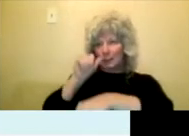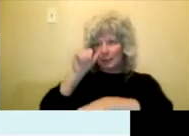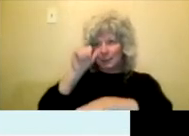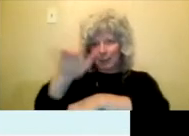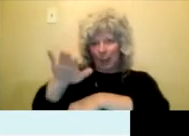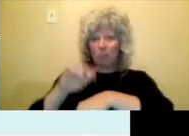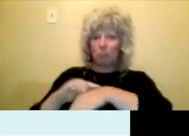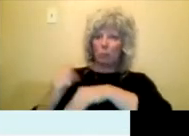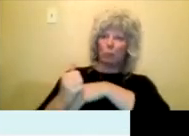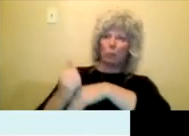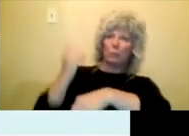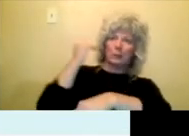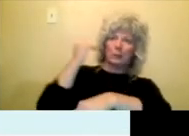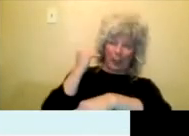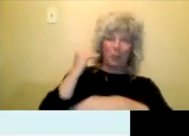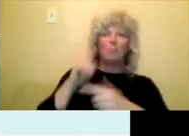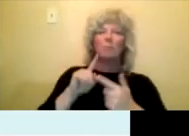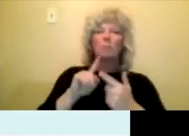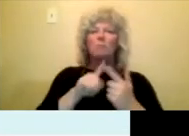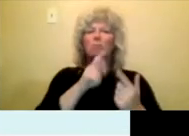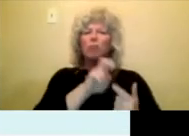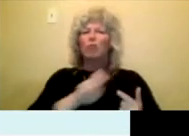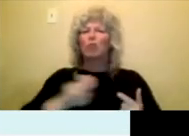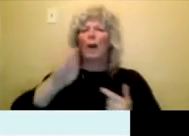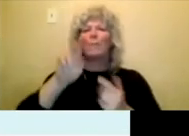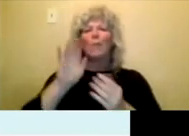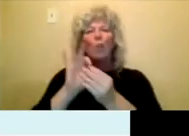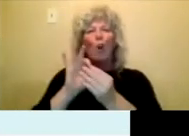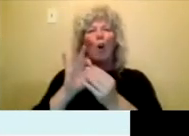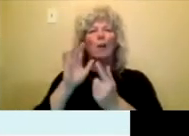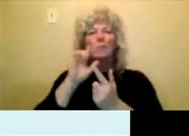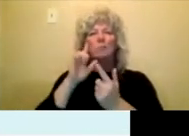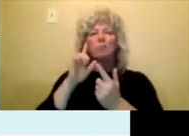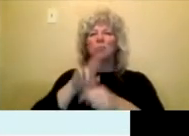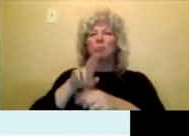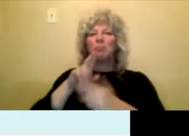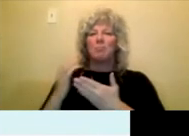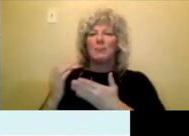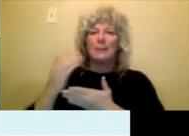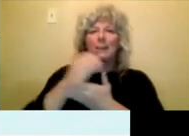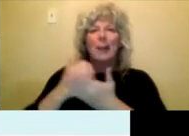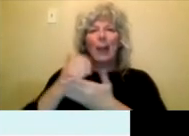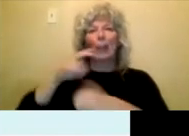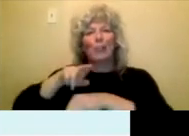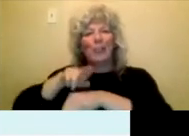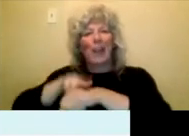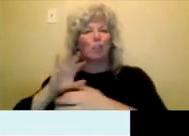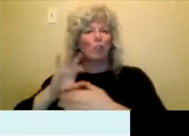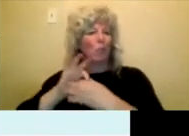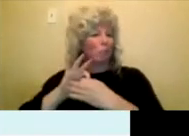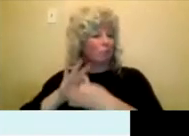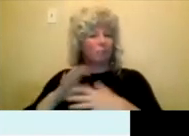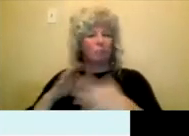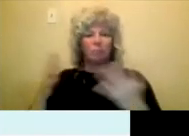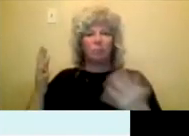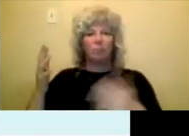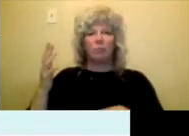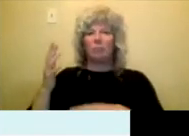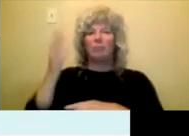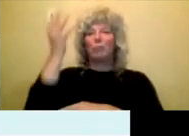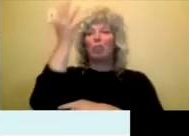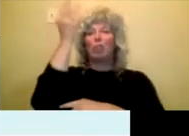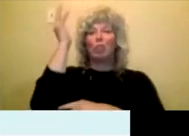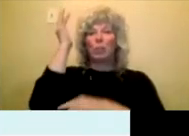costs for gathering natural materials. So I'll reference, you know, the, you know, canoe, uh, um, birch bark,